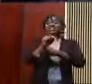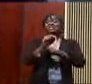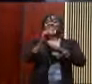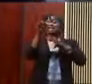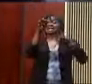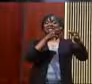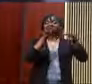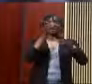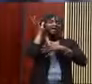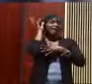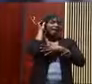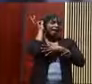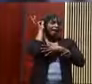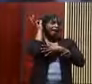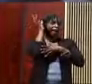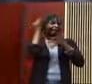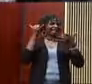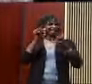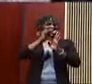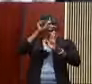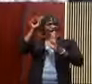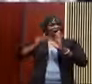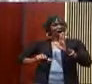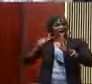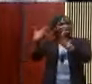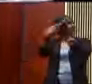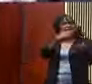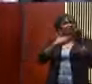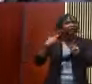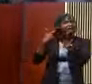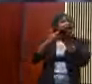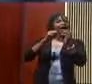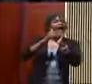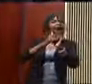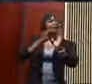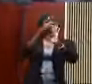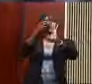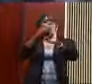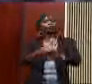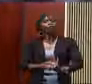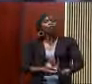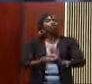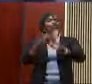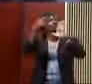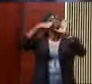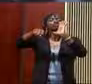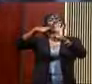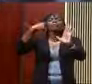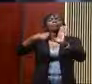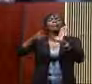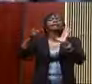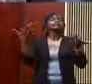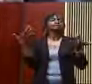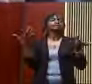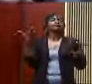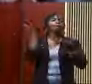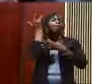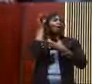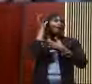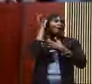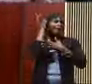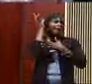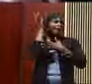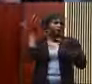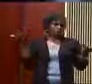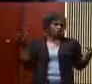roots. And now down in Austin, they are talking about getting rid of discrimination because of hair.